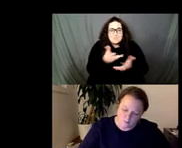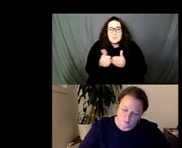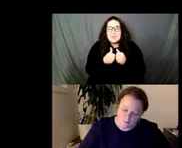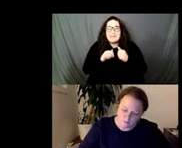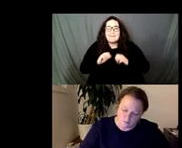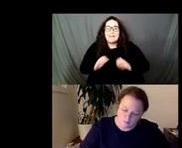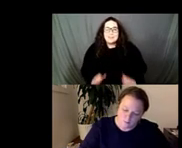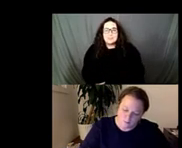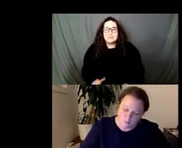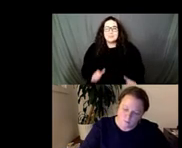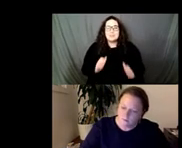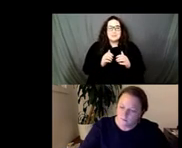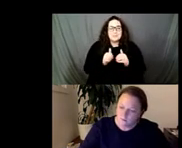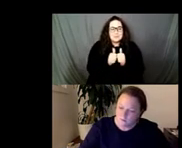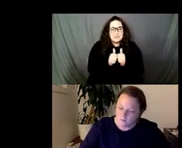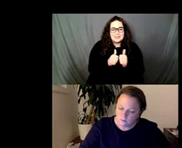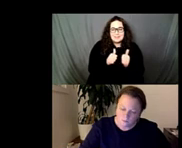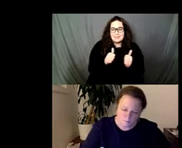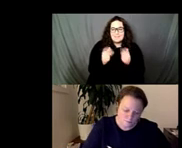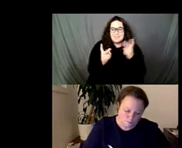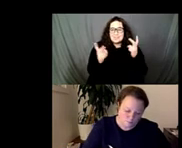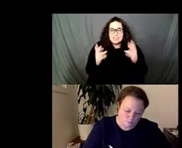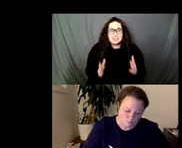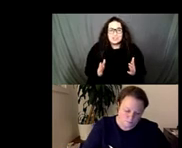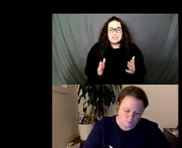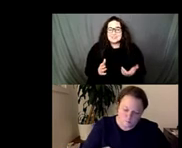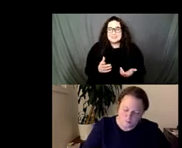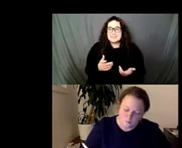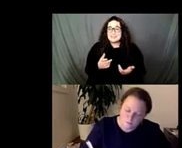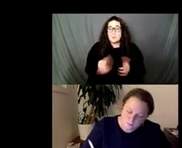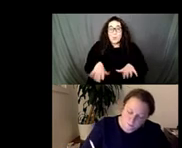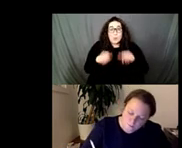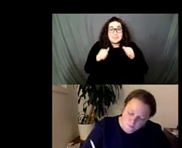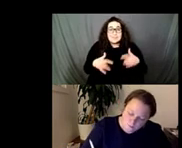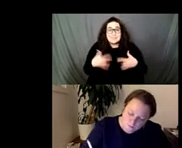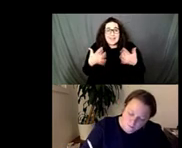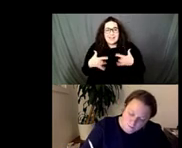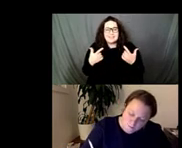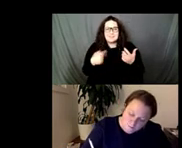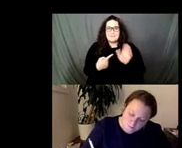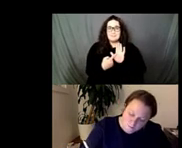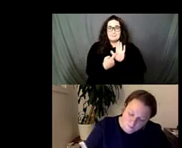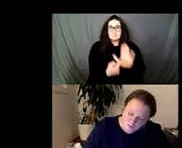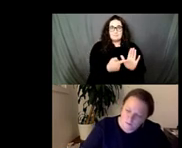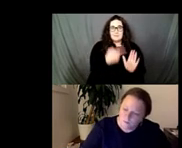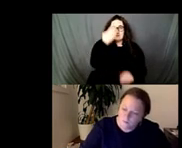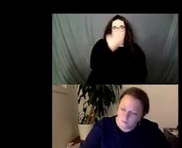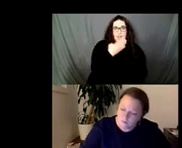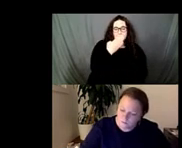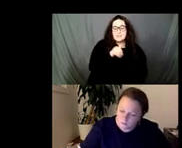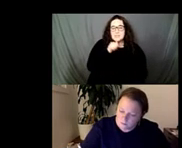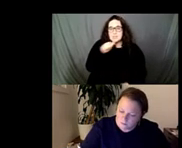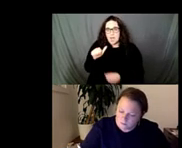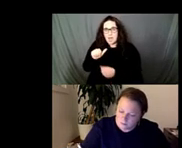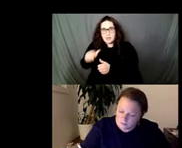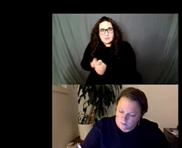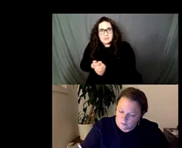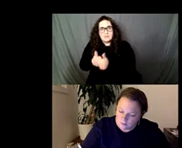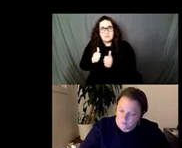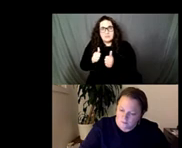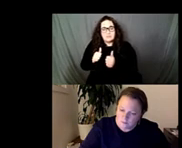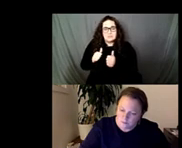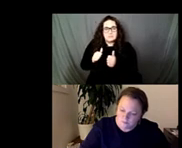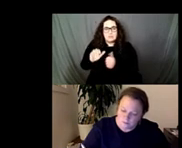people even uh sharing this event with people and them not even knowing who felix mzalas torres